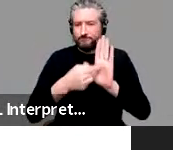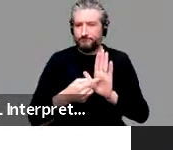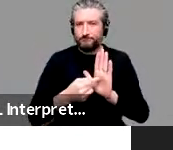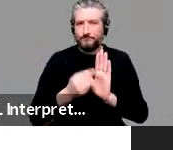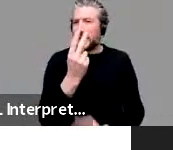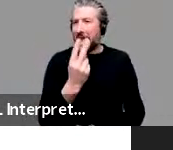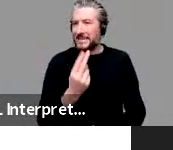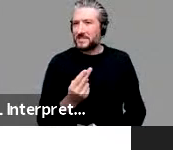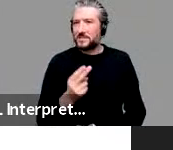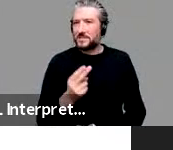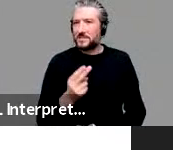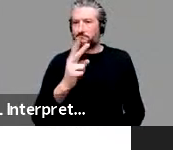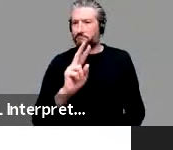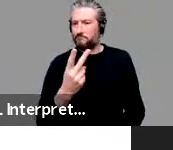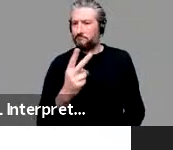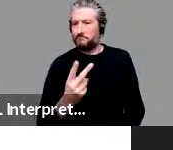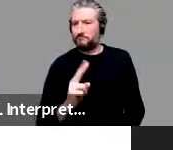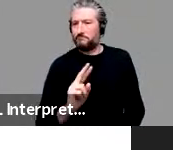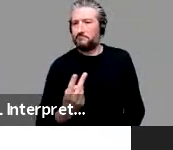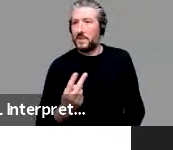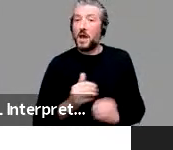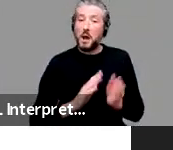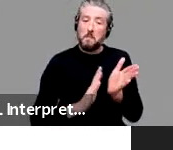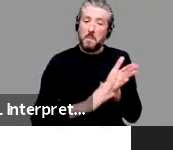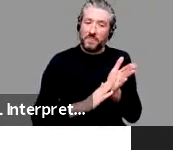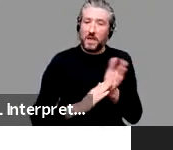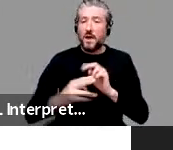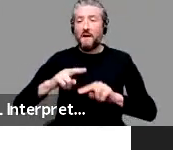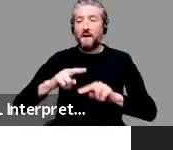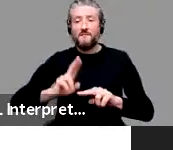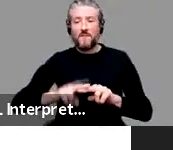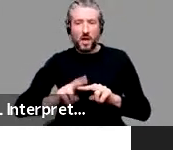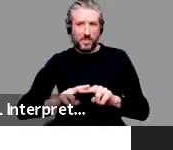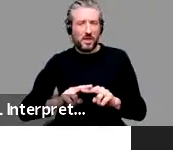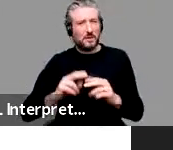Mother and father was relatively late because that was very high frequency.